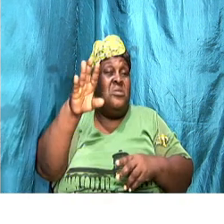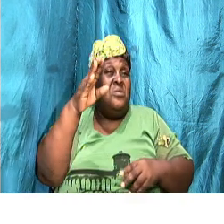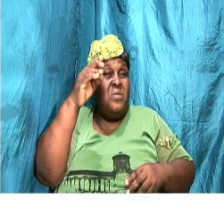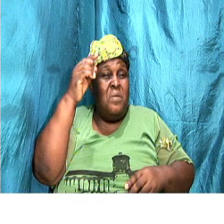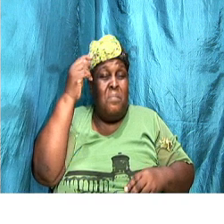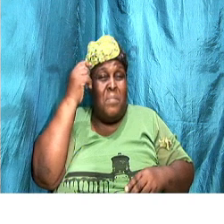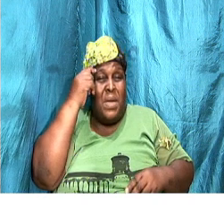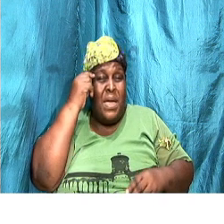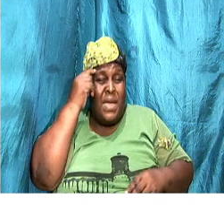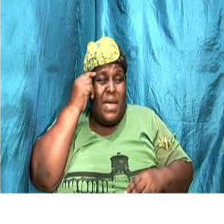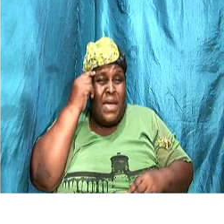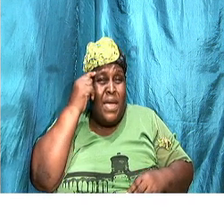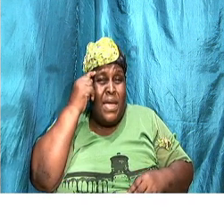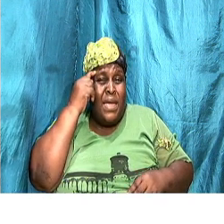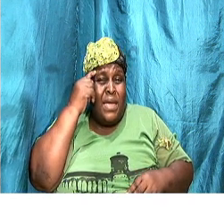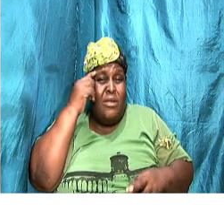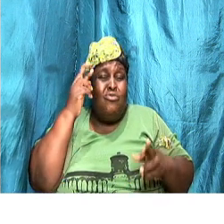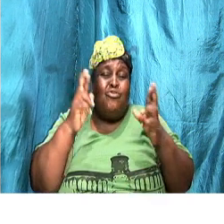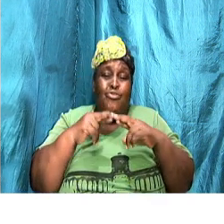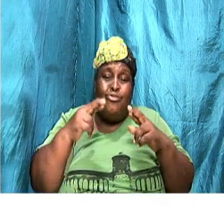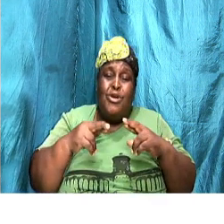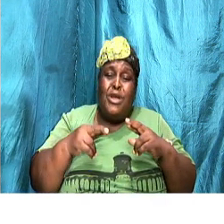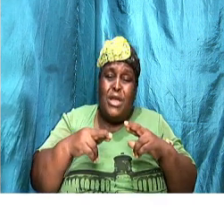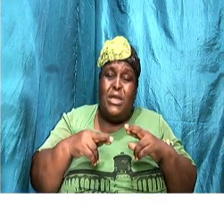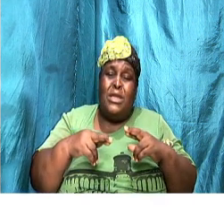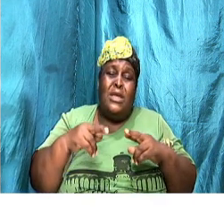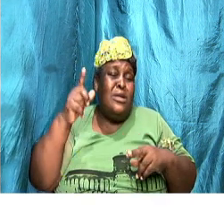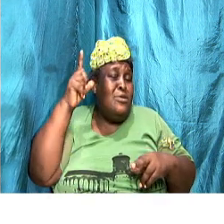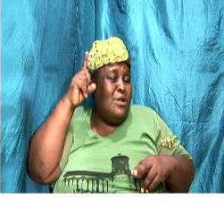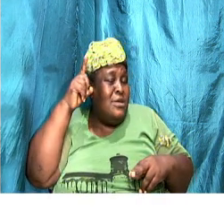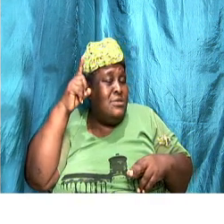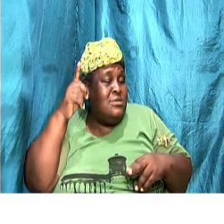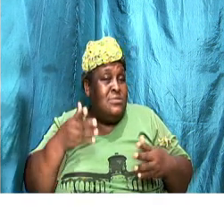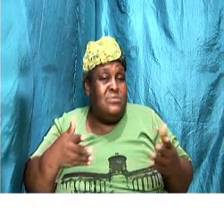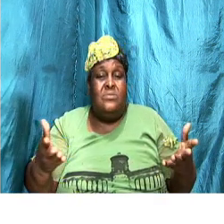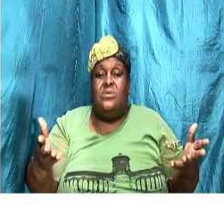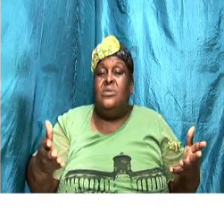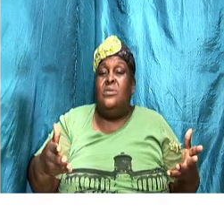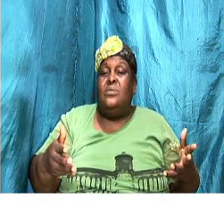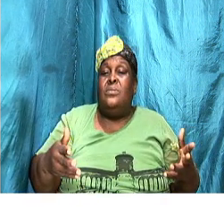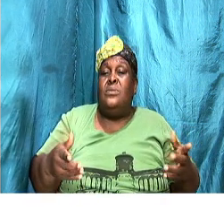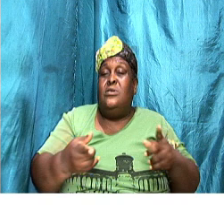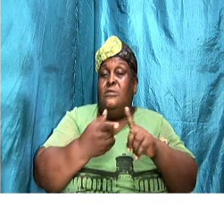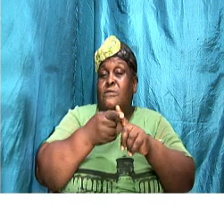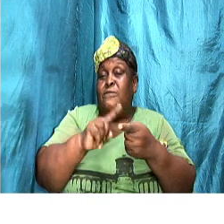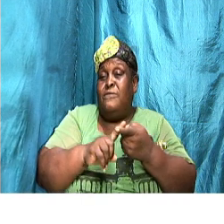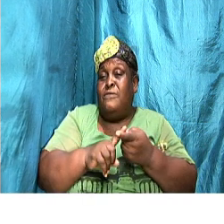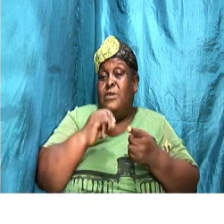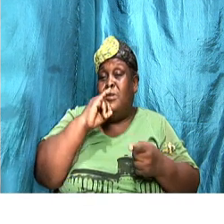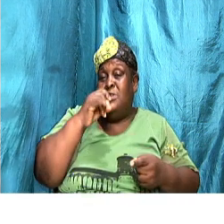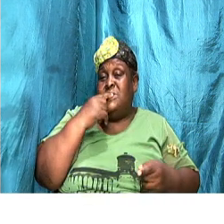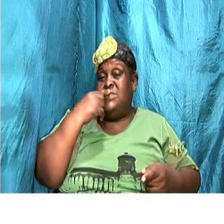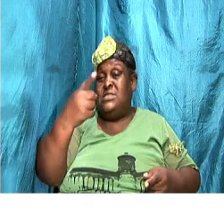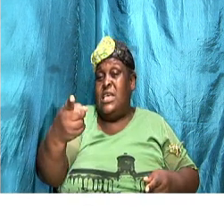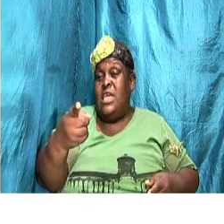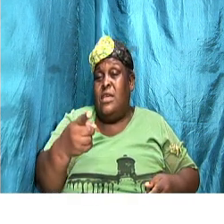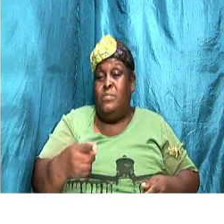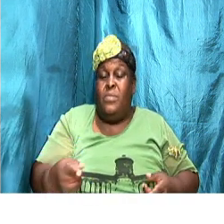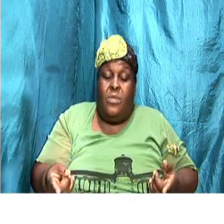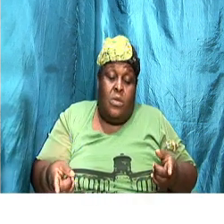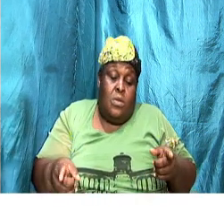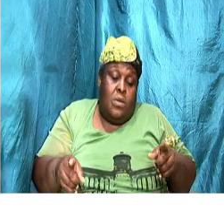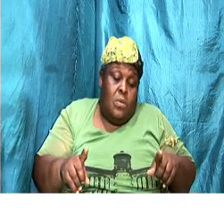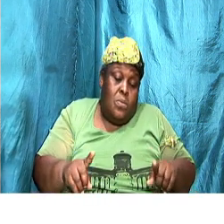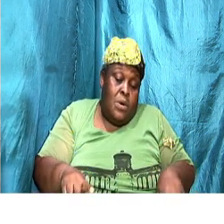to listen, prepared to express yourself, prepared to listen to what your partner is saying. But, while the conversation